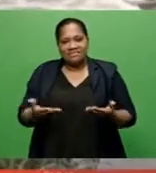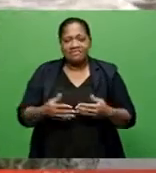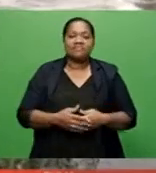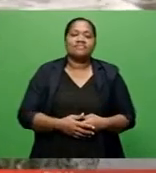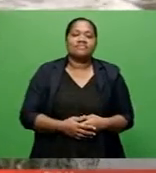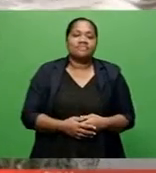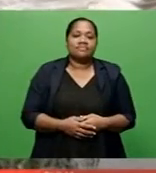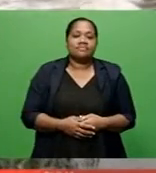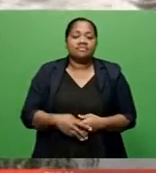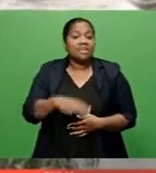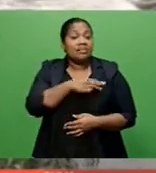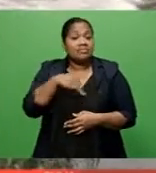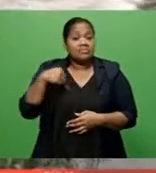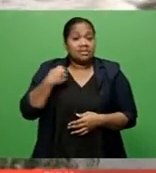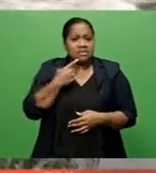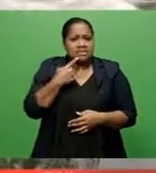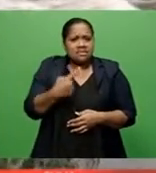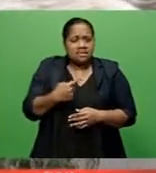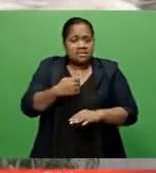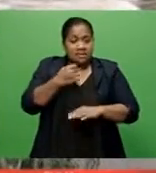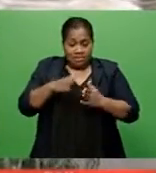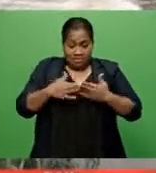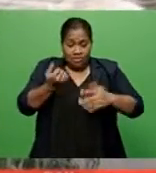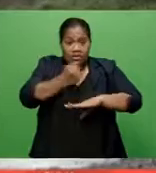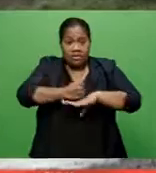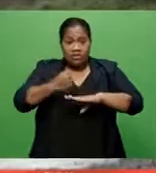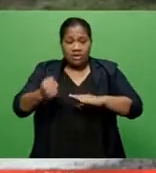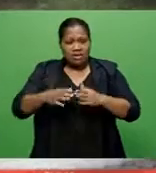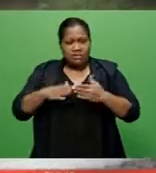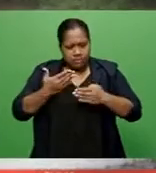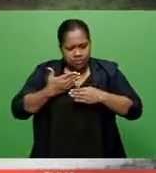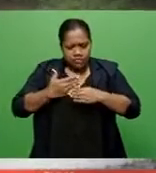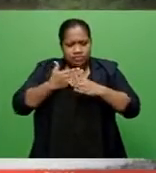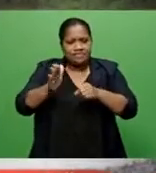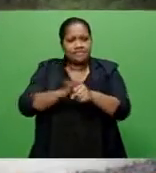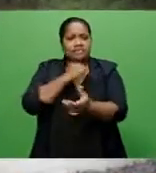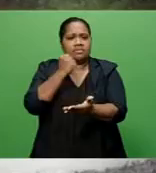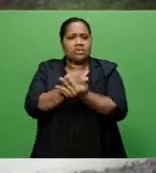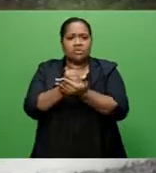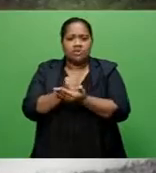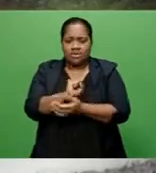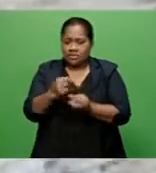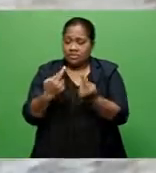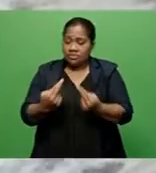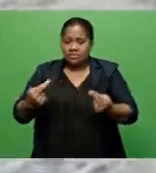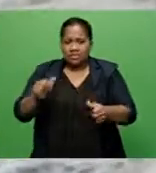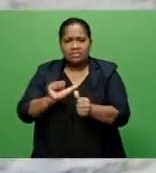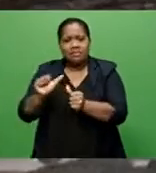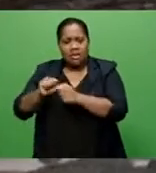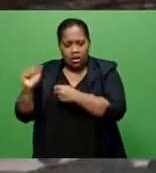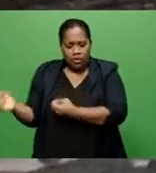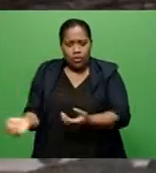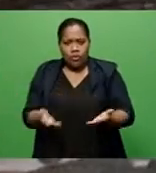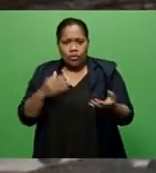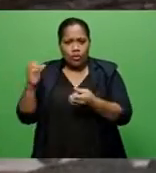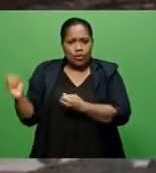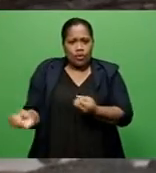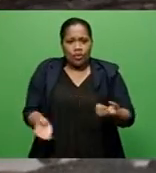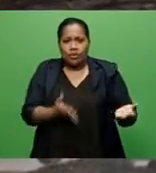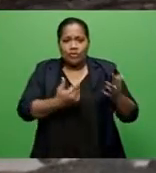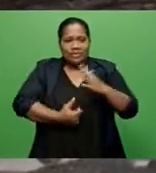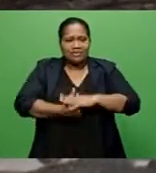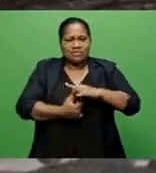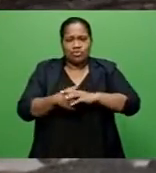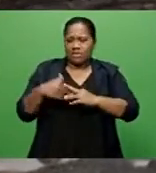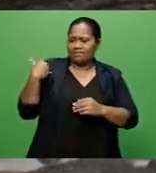Osemate says the authority is working to ensure their resources are better distributed to help restore accessibility to affected roads.